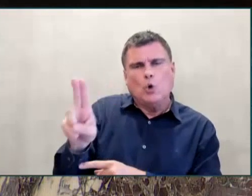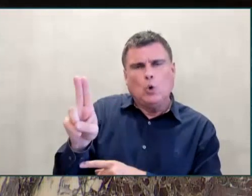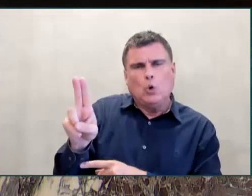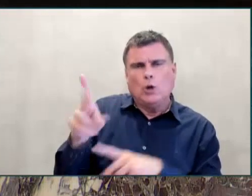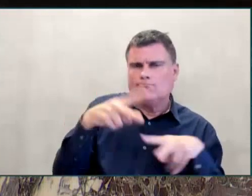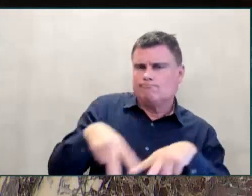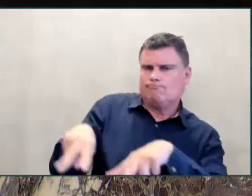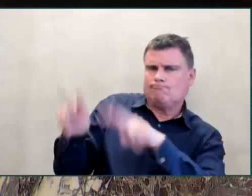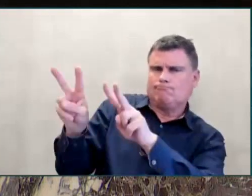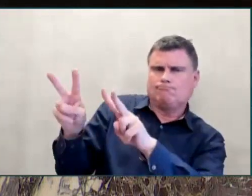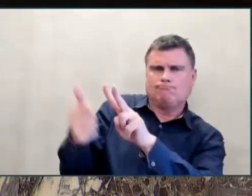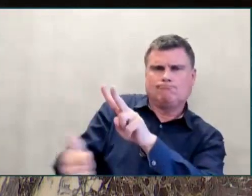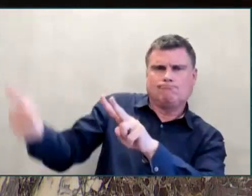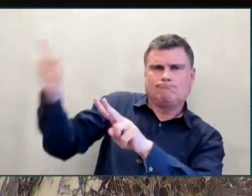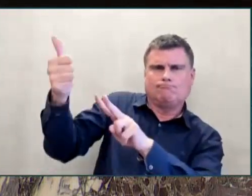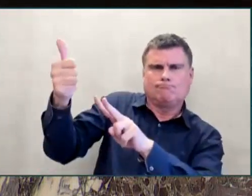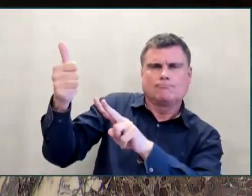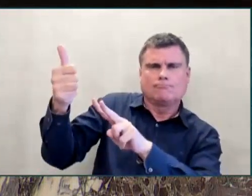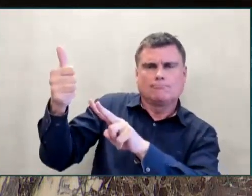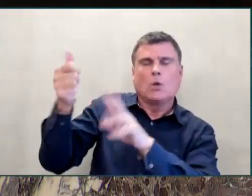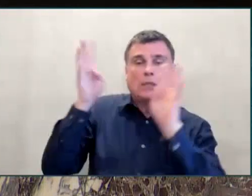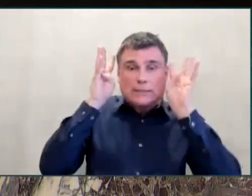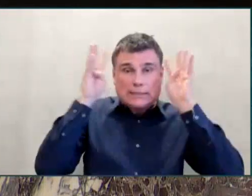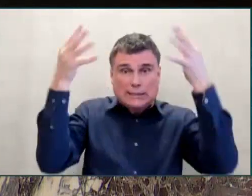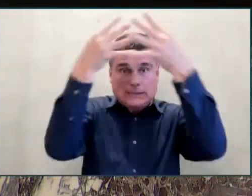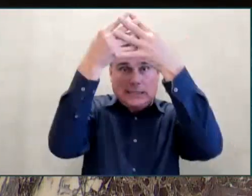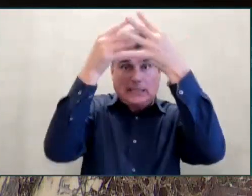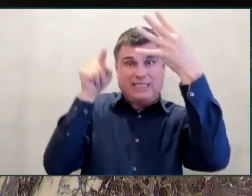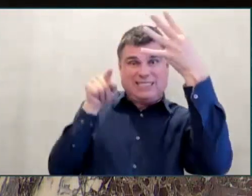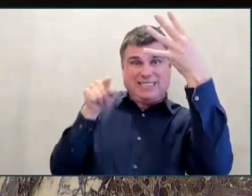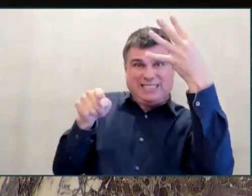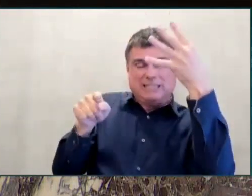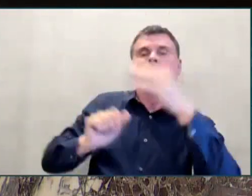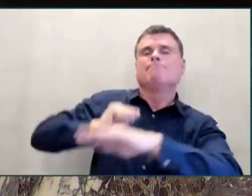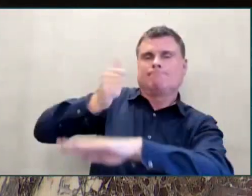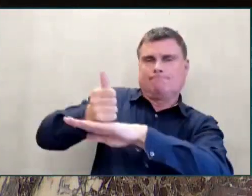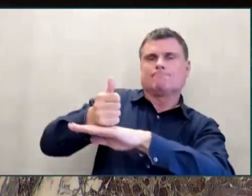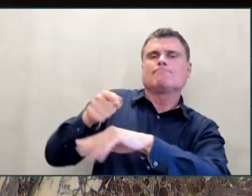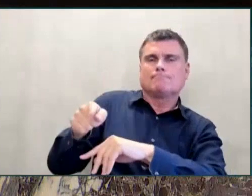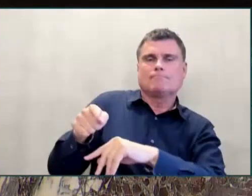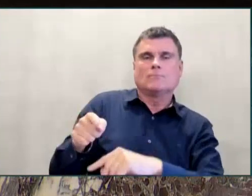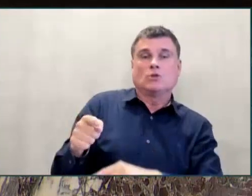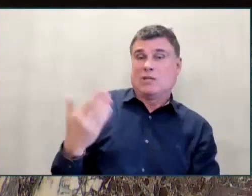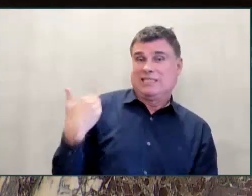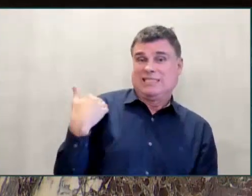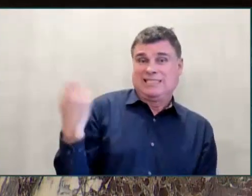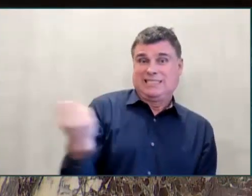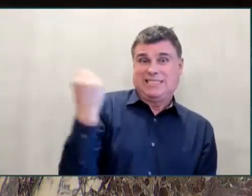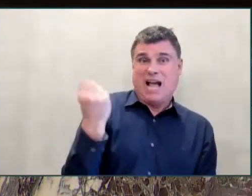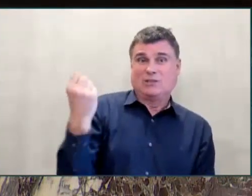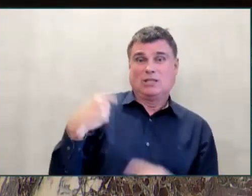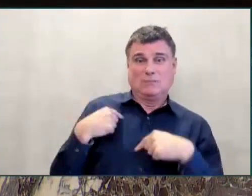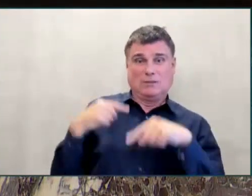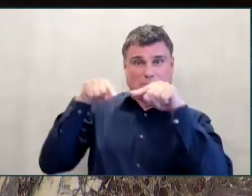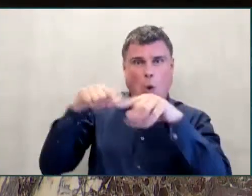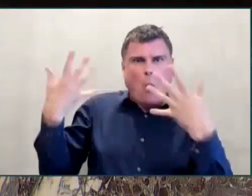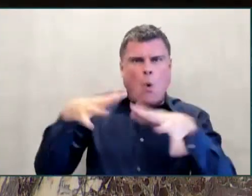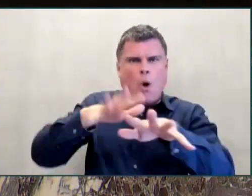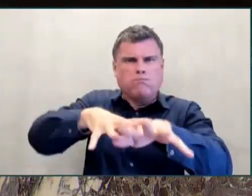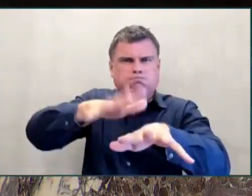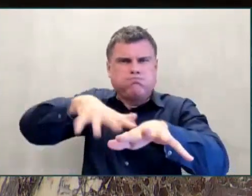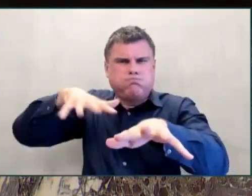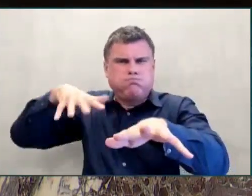,000 others in Surrey on Saturday for one of the largest Vaisakhi parades in Canada and maybe even the world.